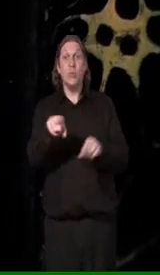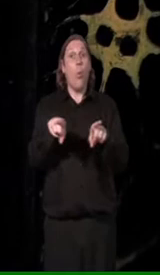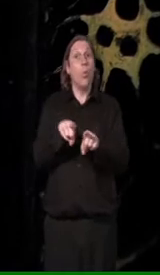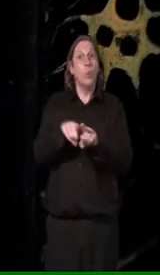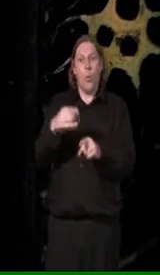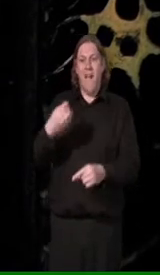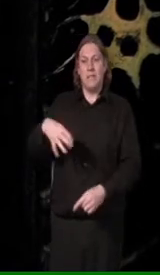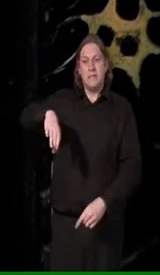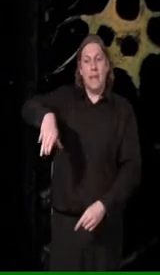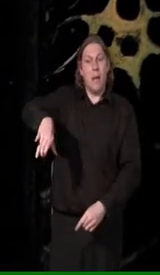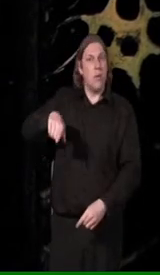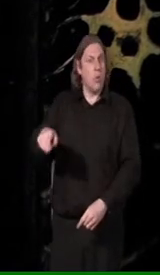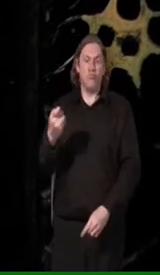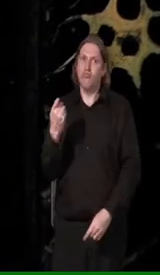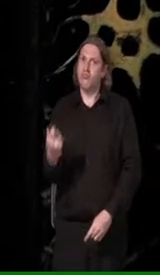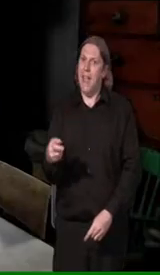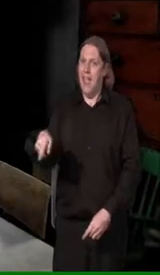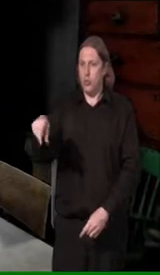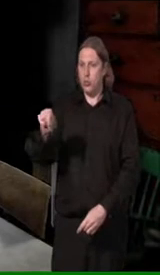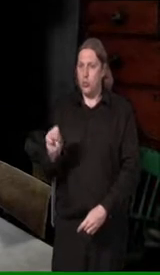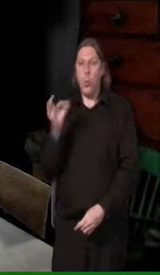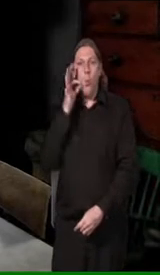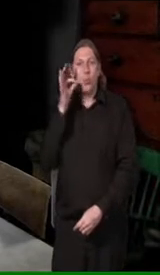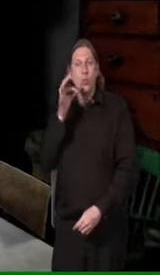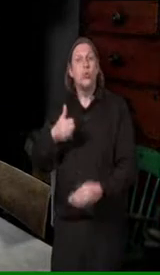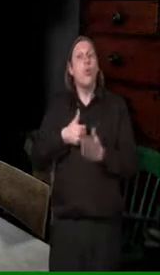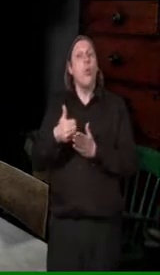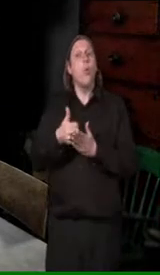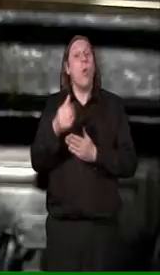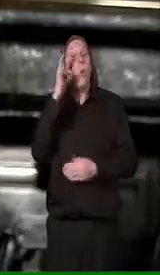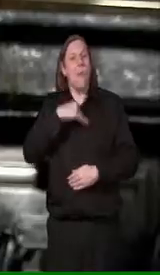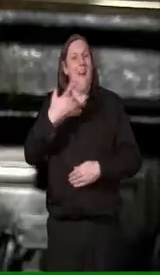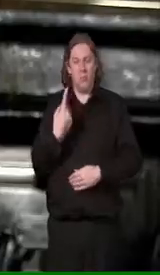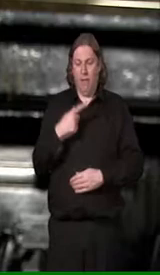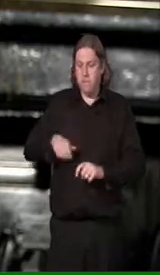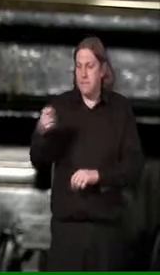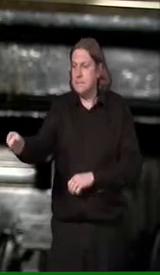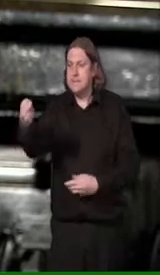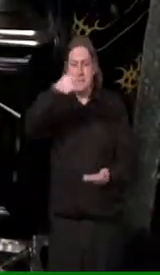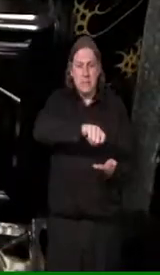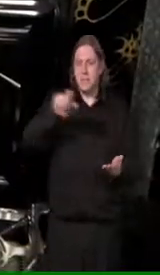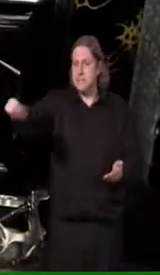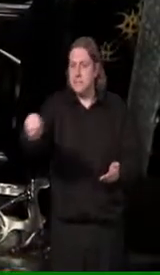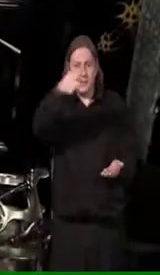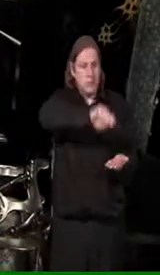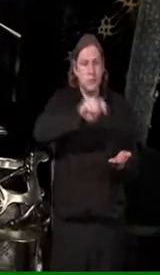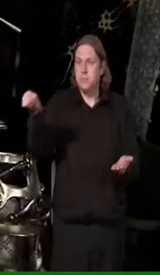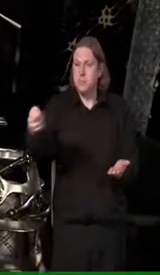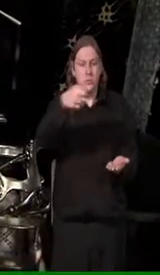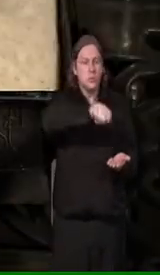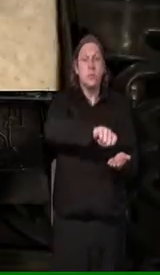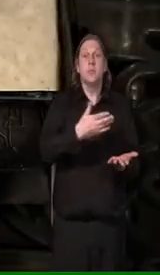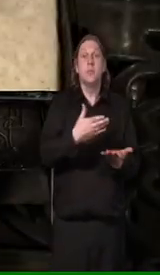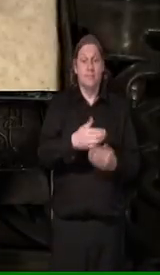Usually you had to ladle out your hot water from the top with a ladling can. We'd cook our bread in the oven. Also cakes,